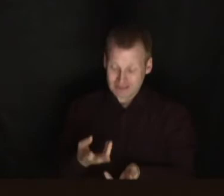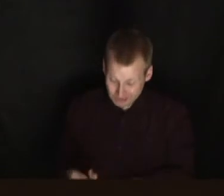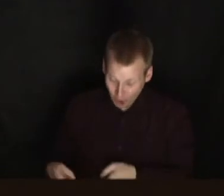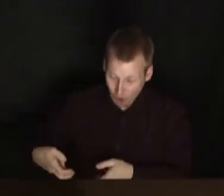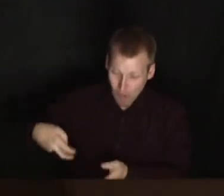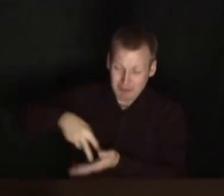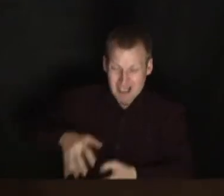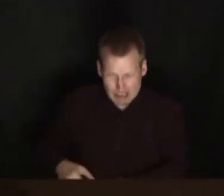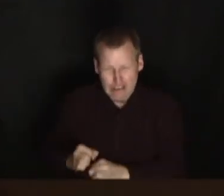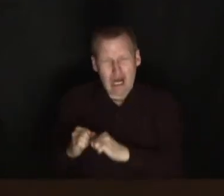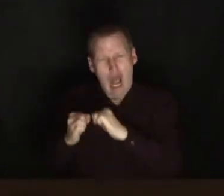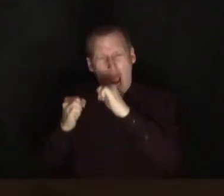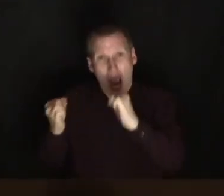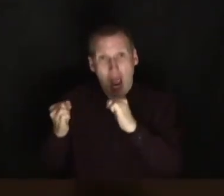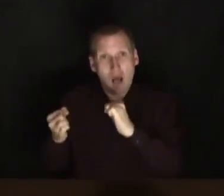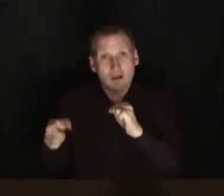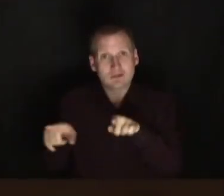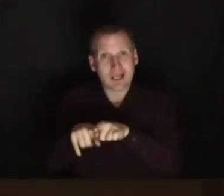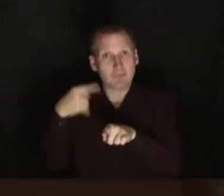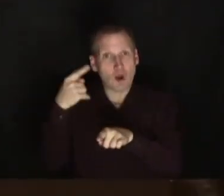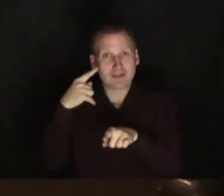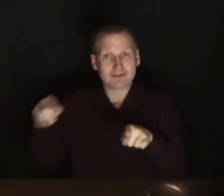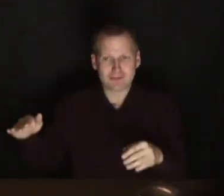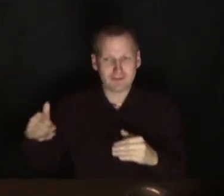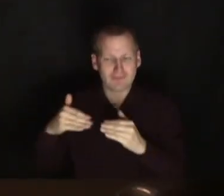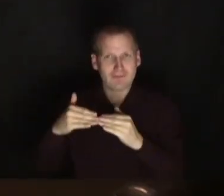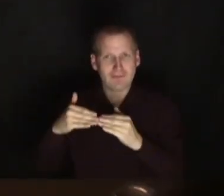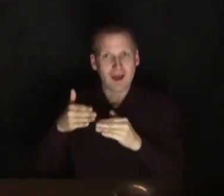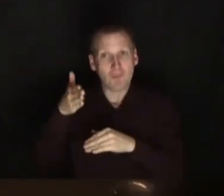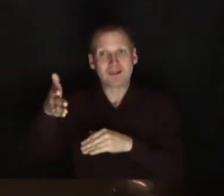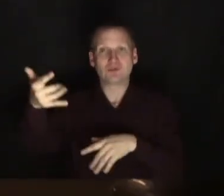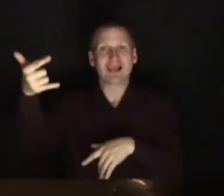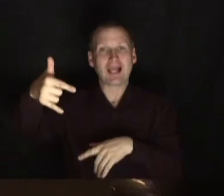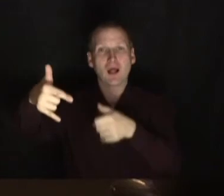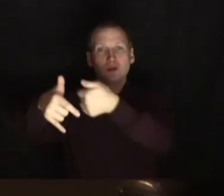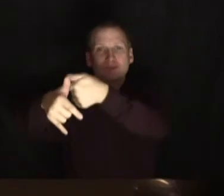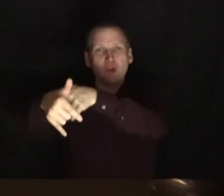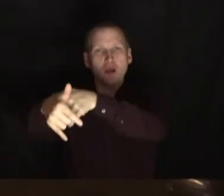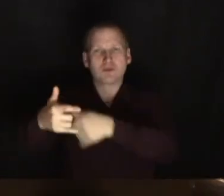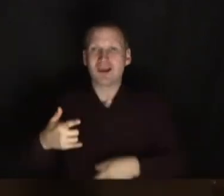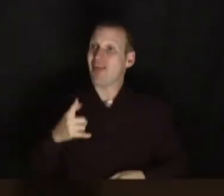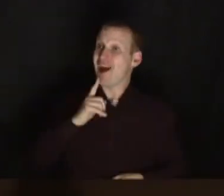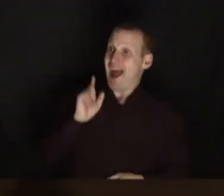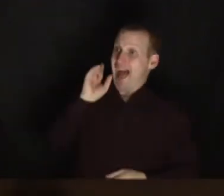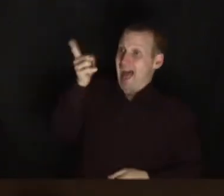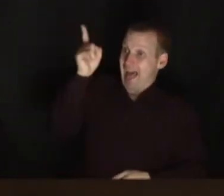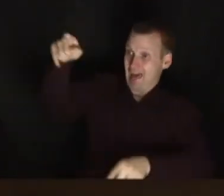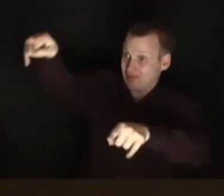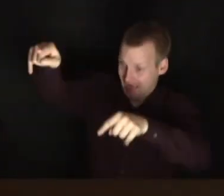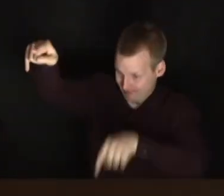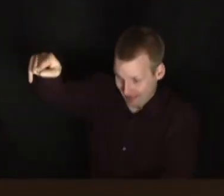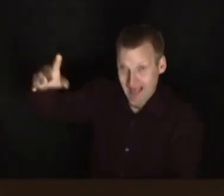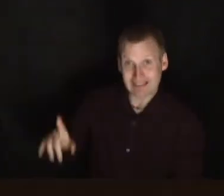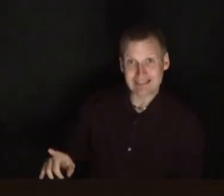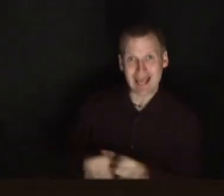and went to turn the kettle on and I thought aha I know why you make